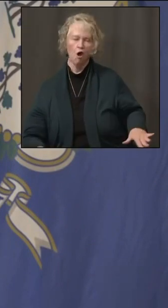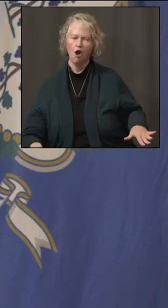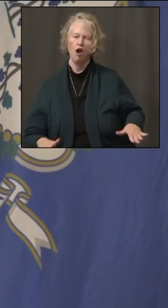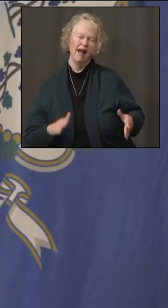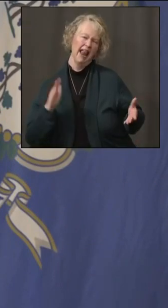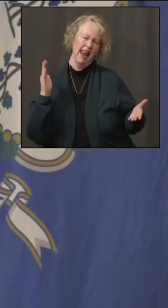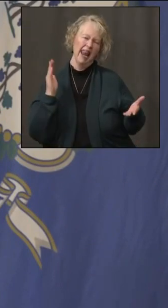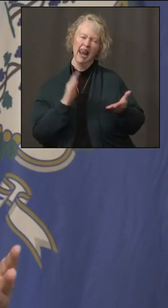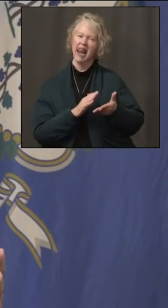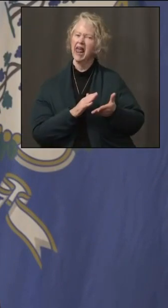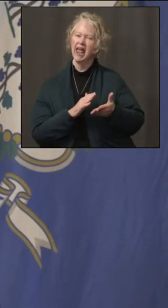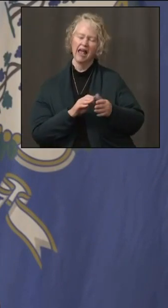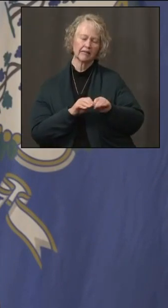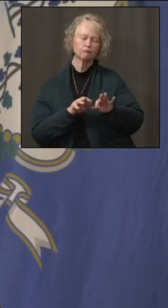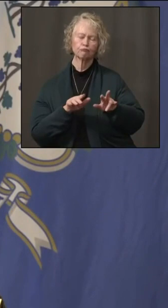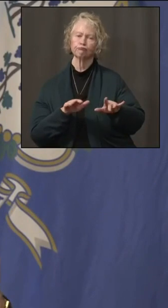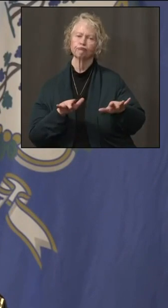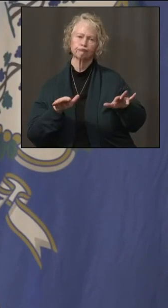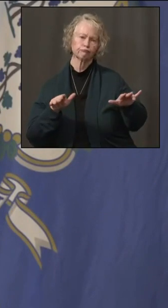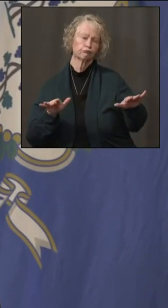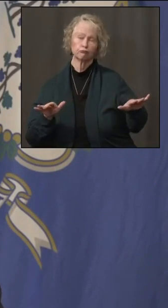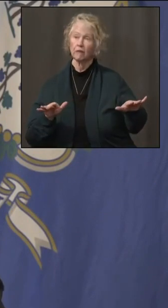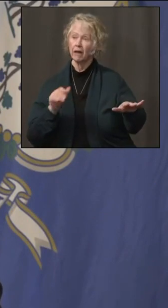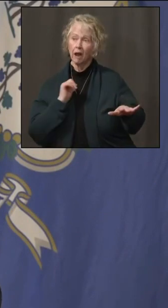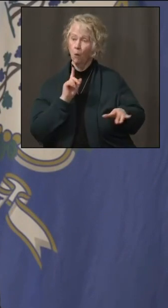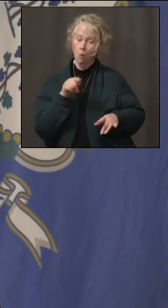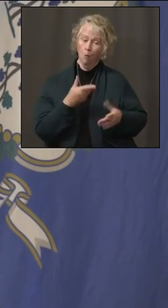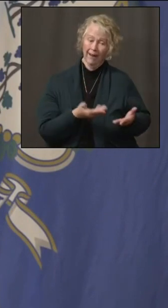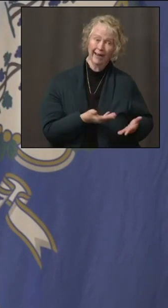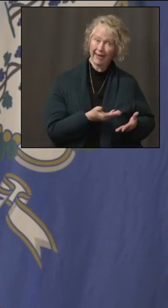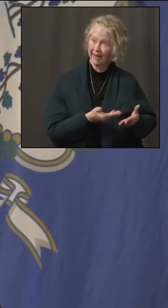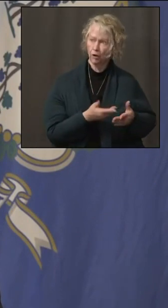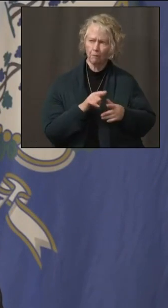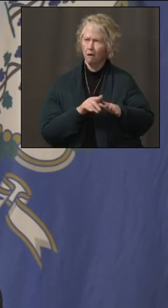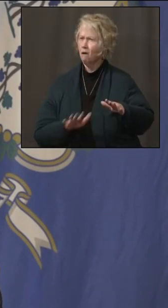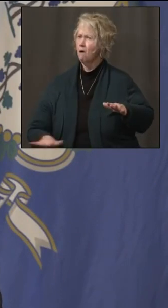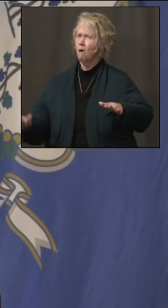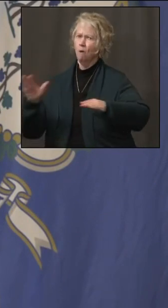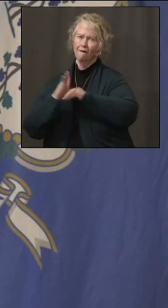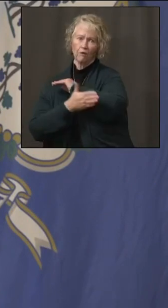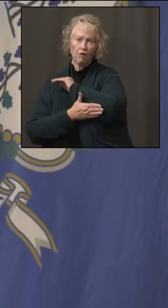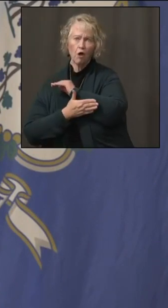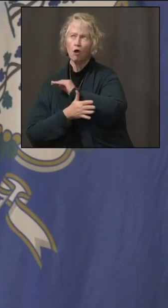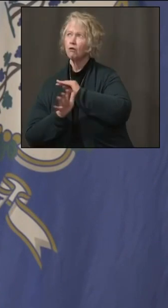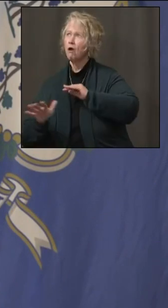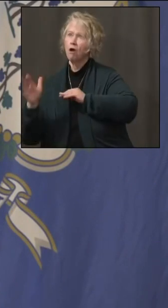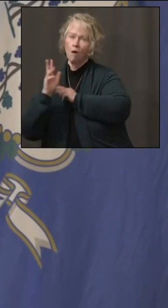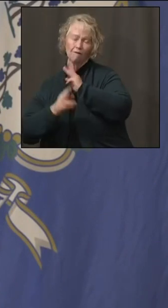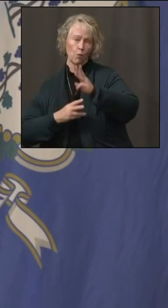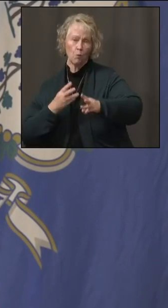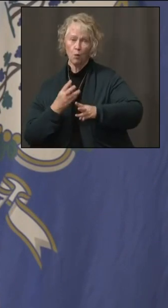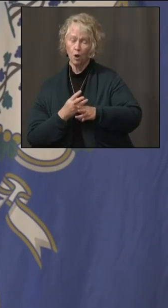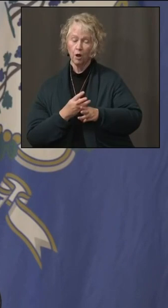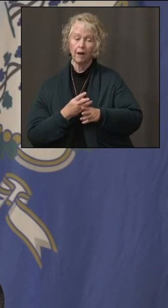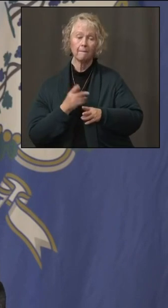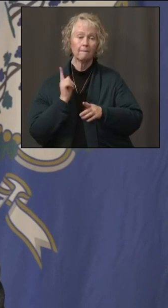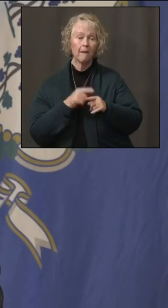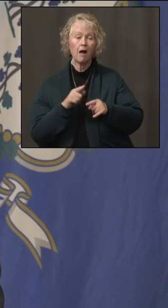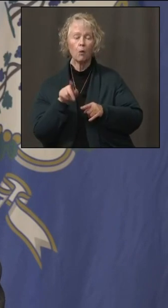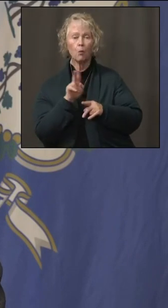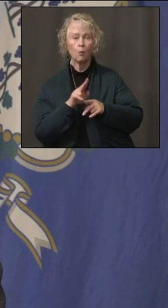shedding the virus. We found around the country, around the world, as well as Connecticut, that wearing a mask in the classroom is,